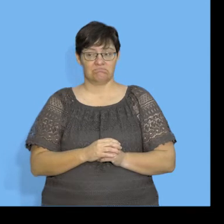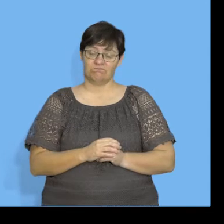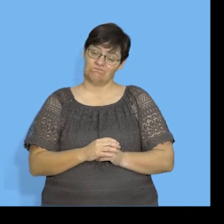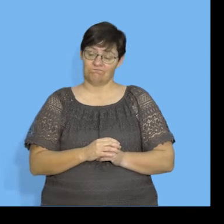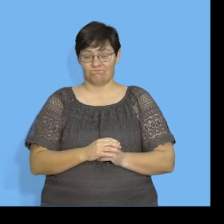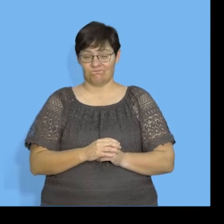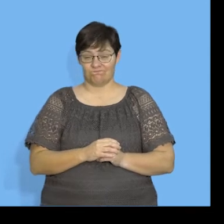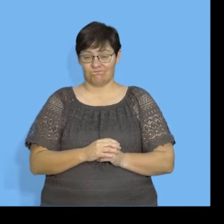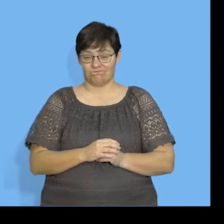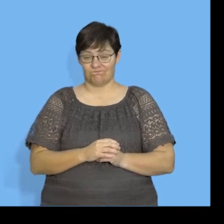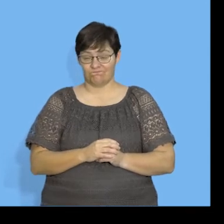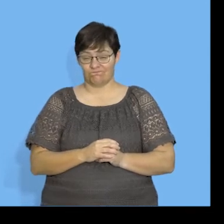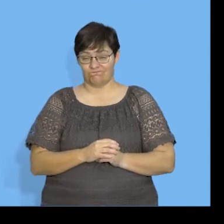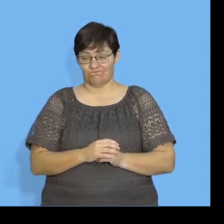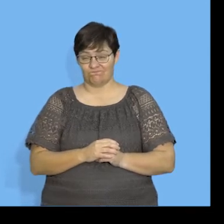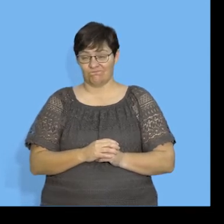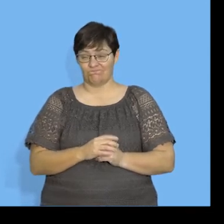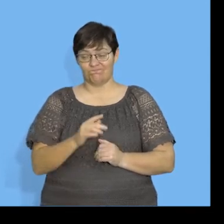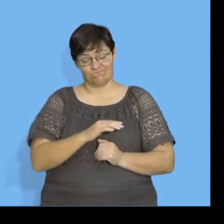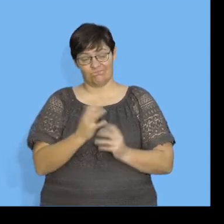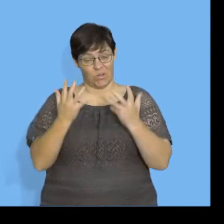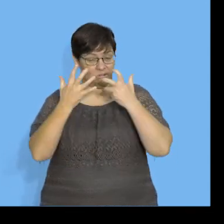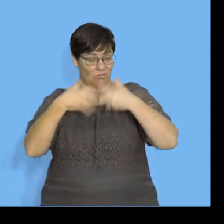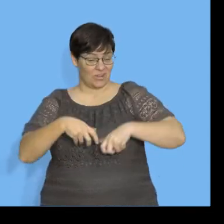What is your guess? Look at this correlation.